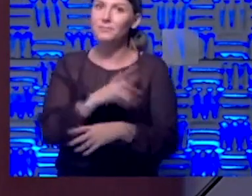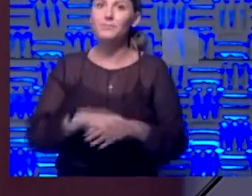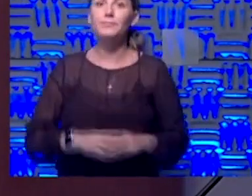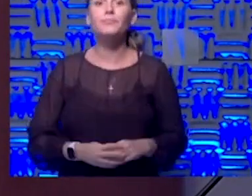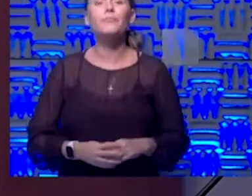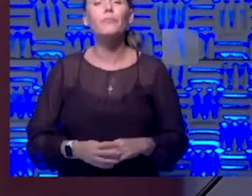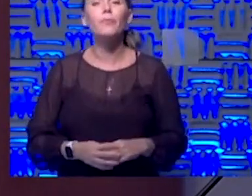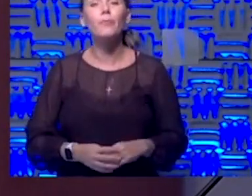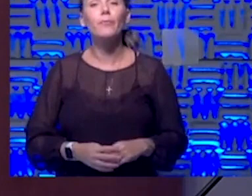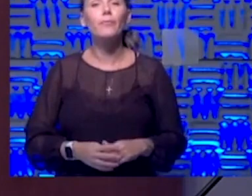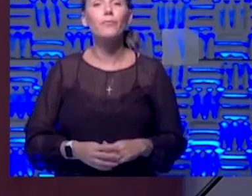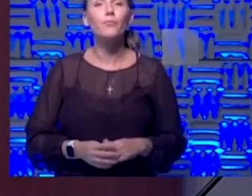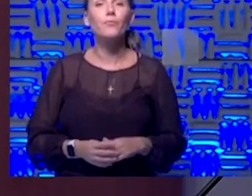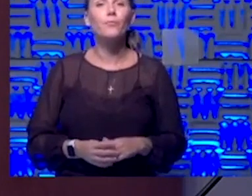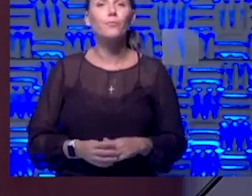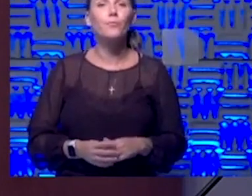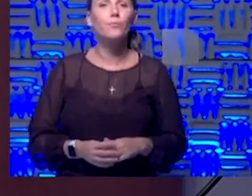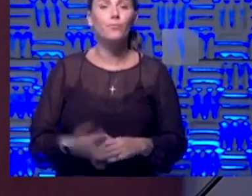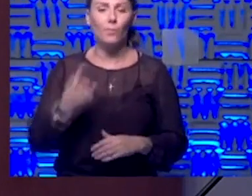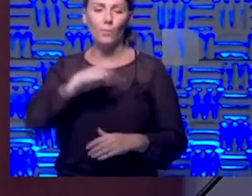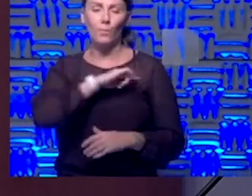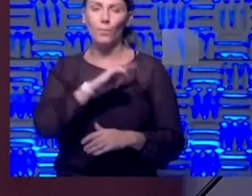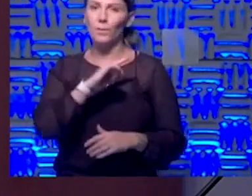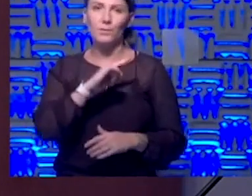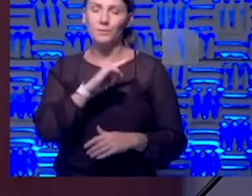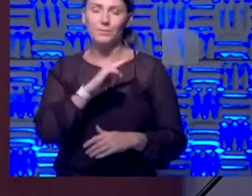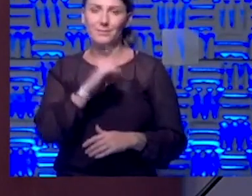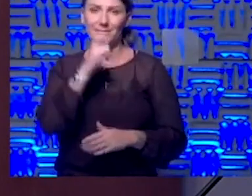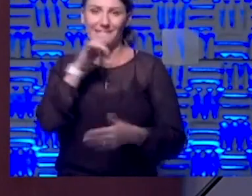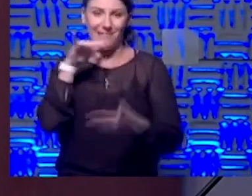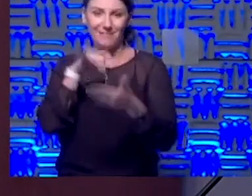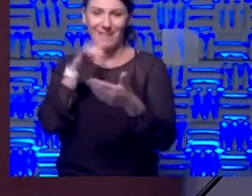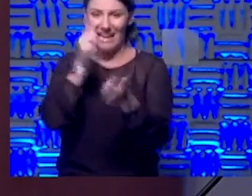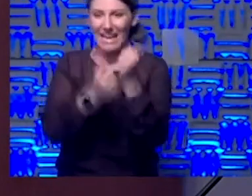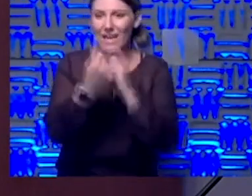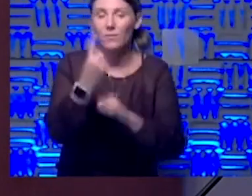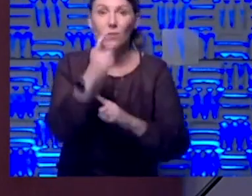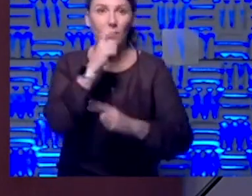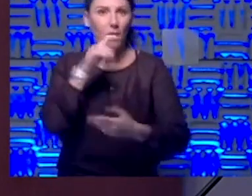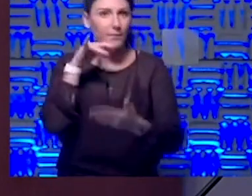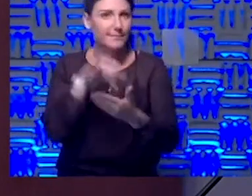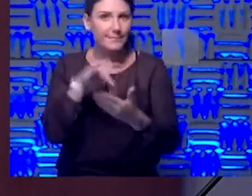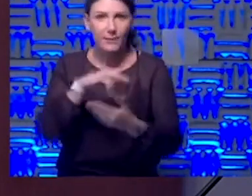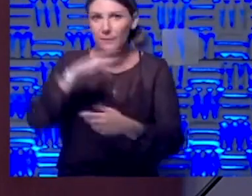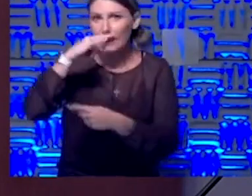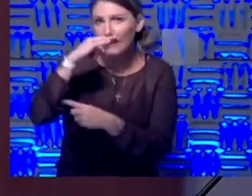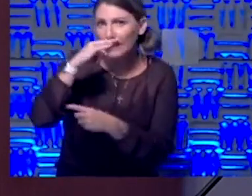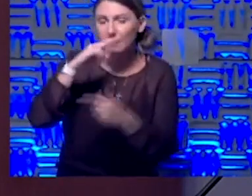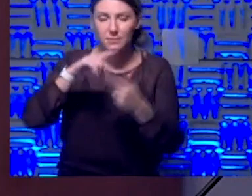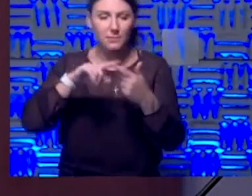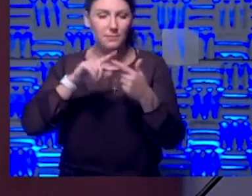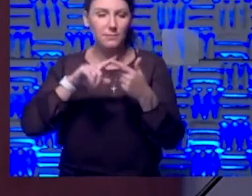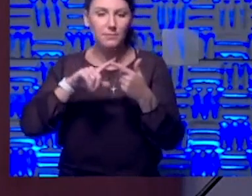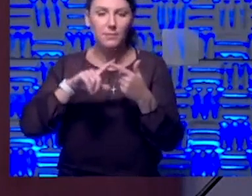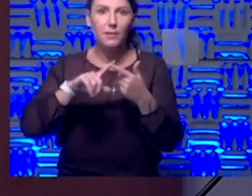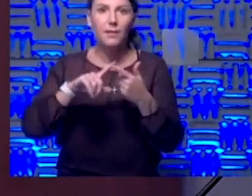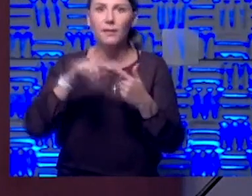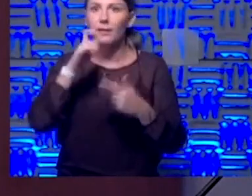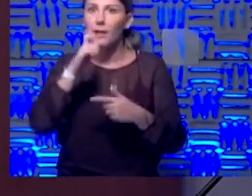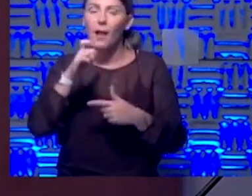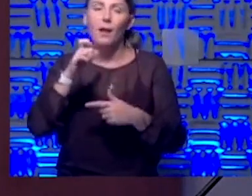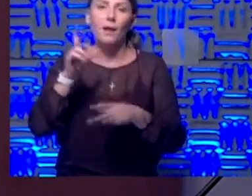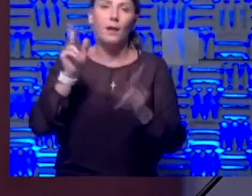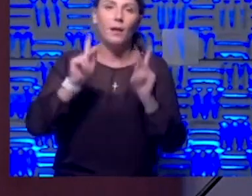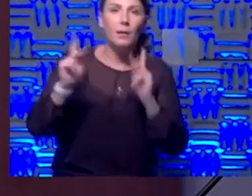We are, you know, we are not studying everybody, we're not studying kids, we're not studying people that are immunosuppressed.